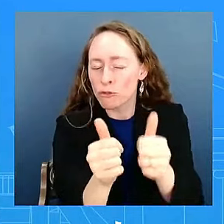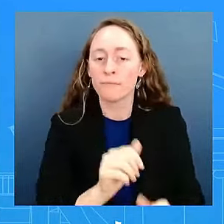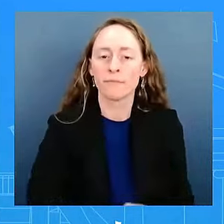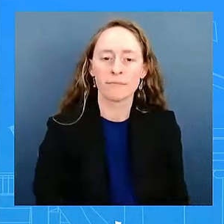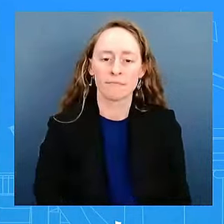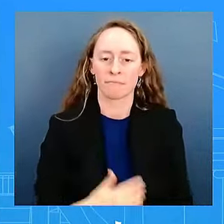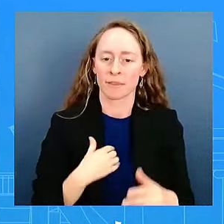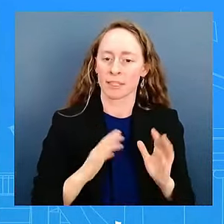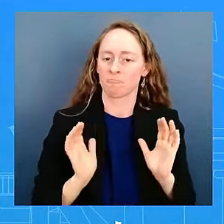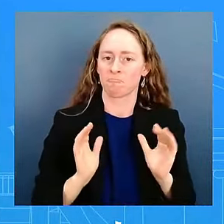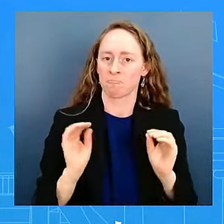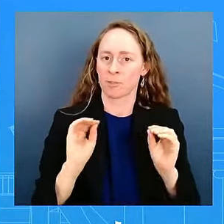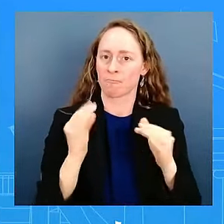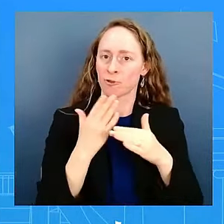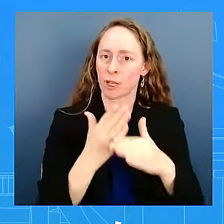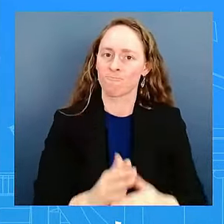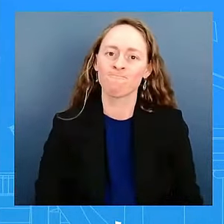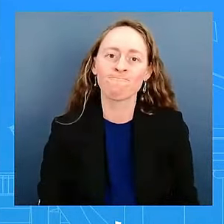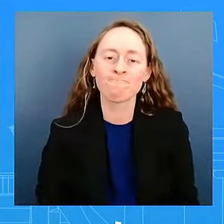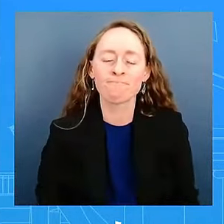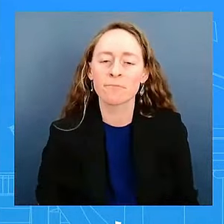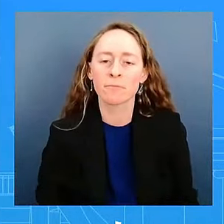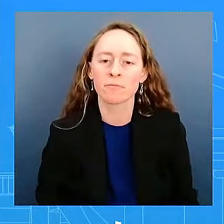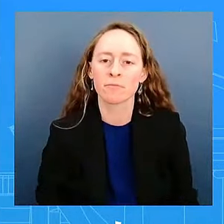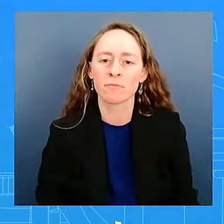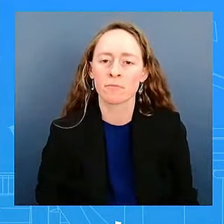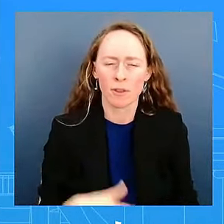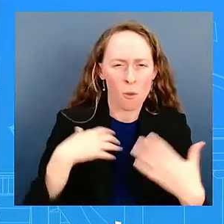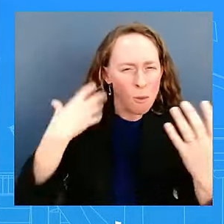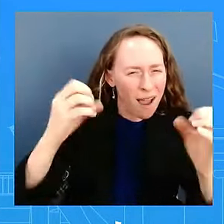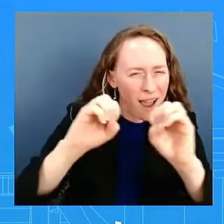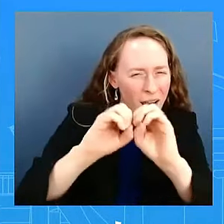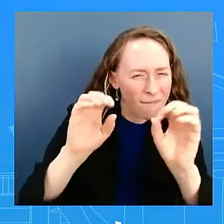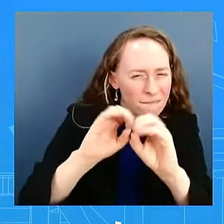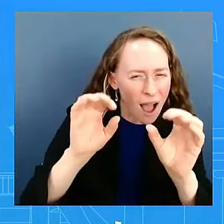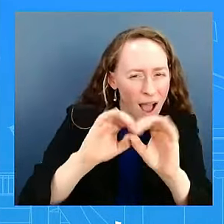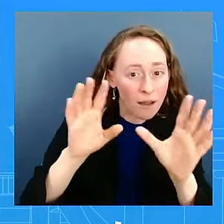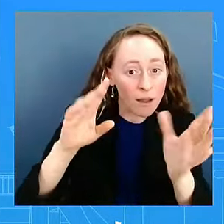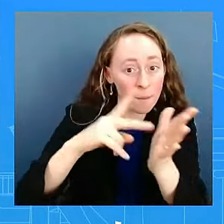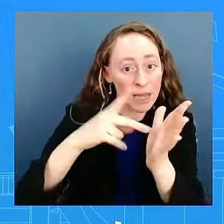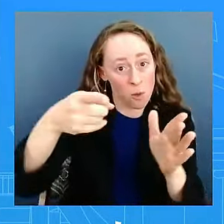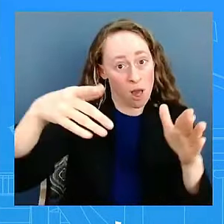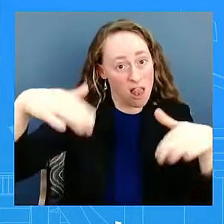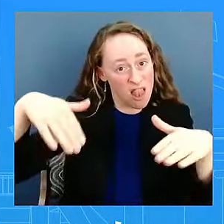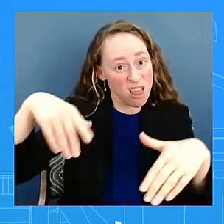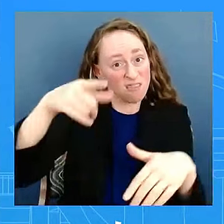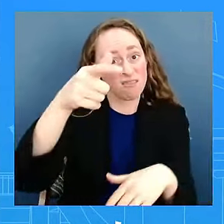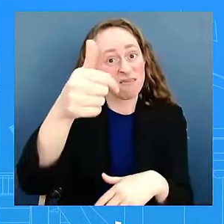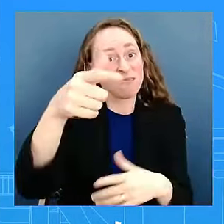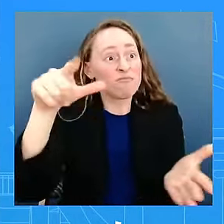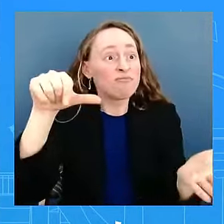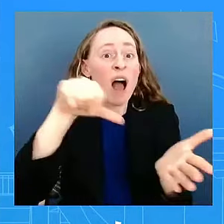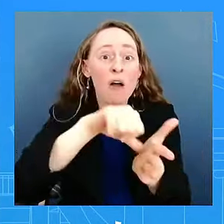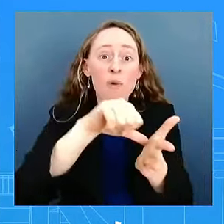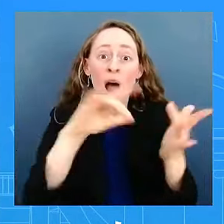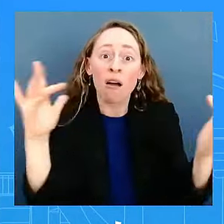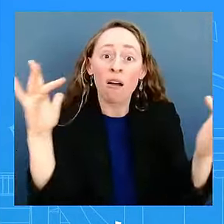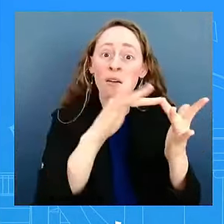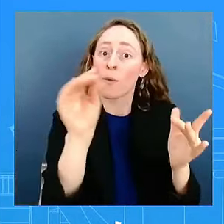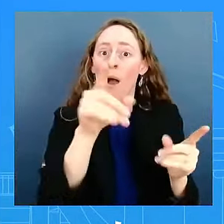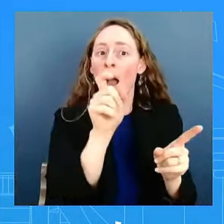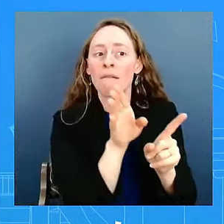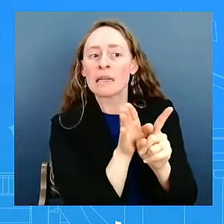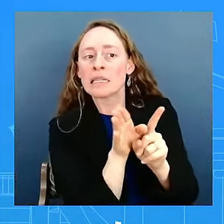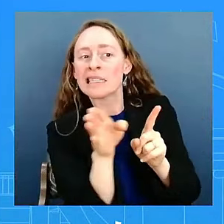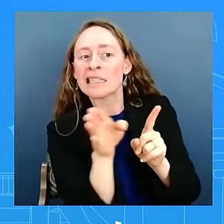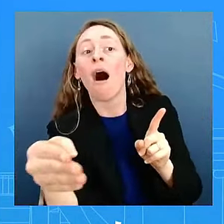be clear, there have not been with them or with any of their, any intermediaries, or you can't tell us if there have or have